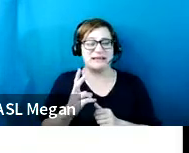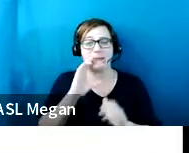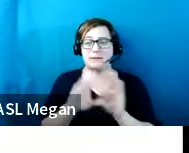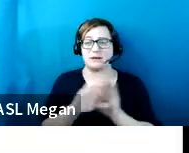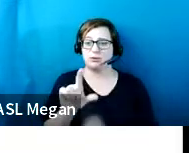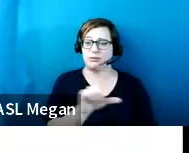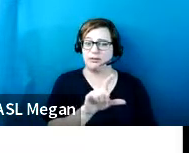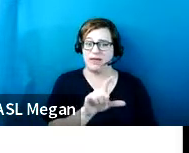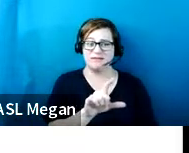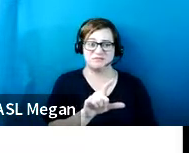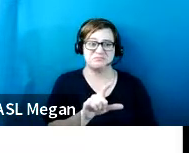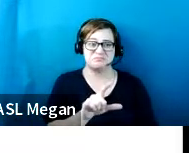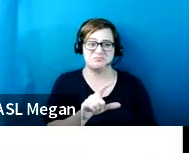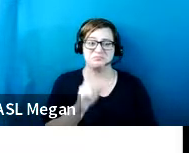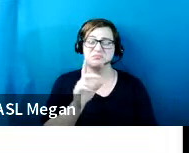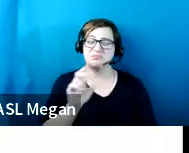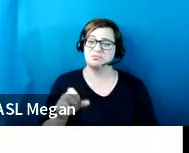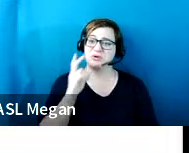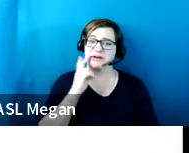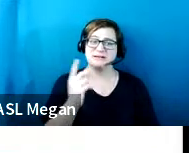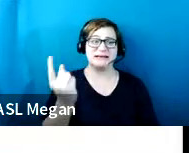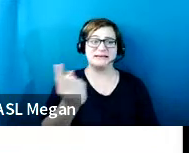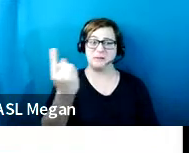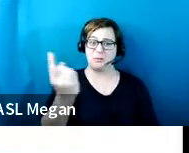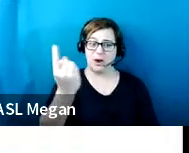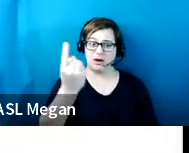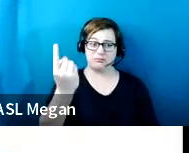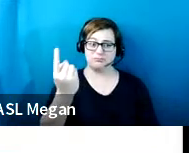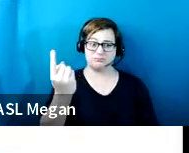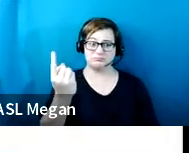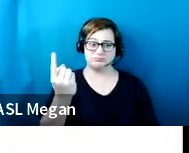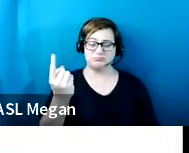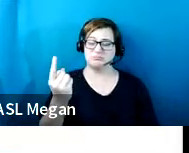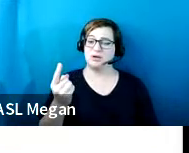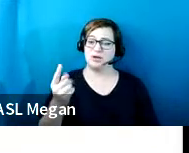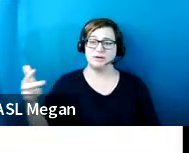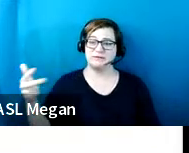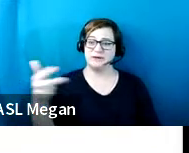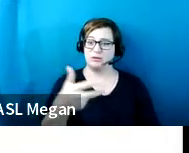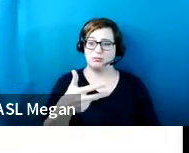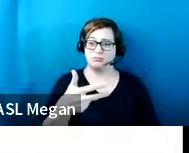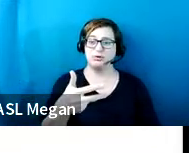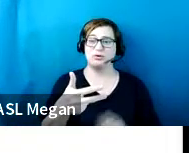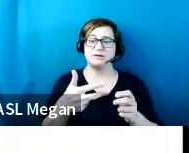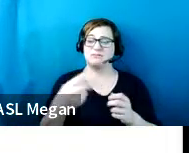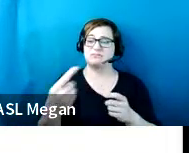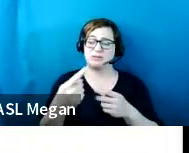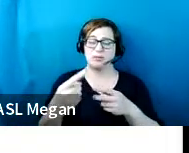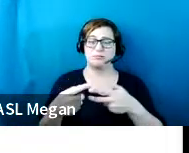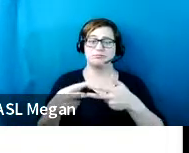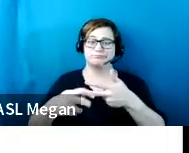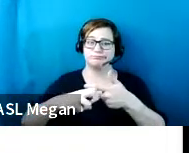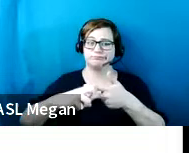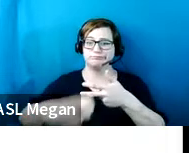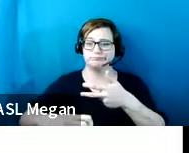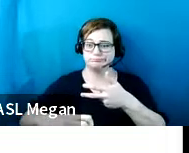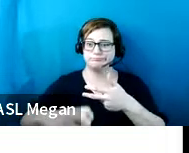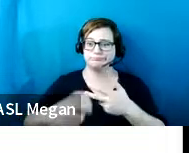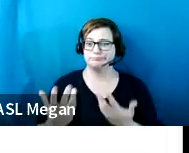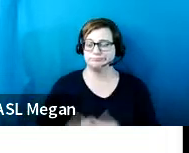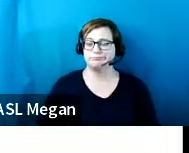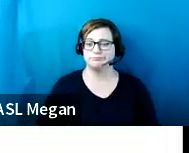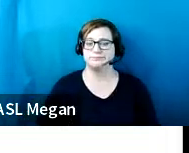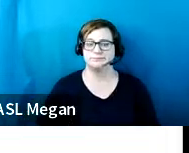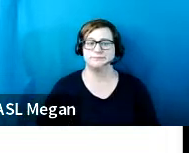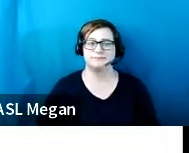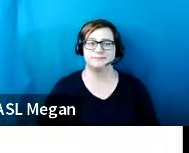we just have an image of someone that a vehicle that's pulled up and you can see them in the passenger loading zone. They're actually